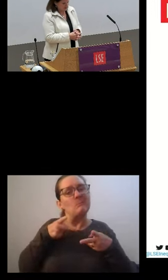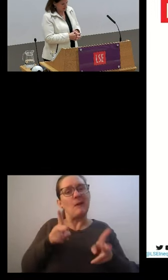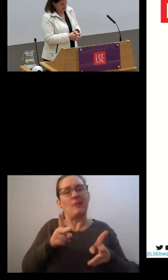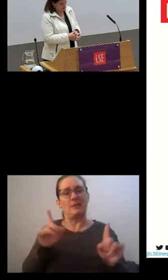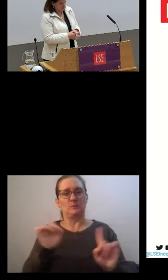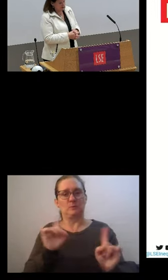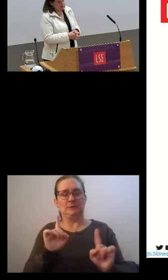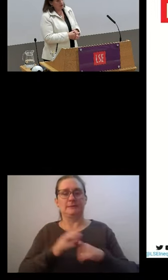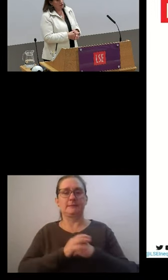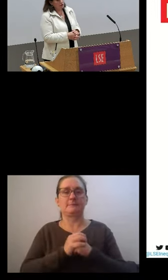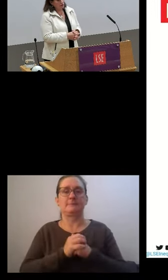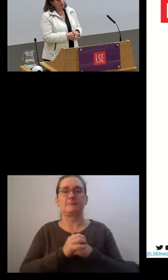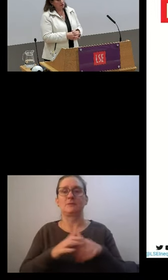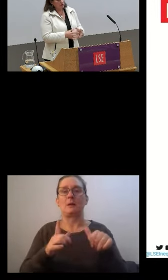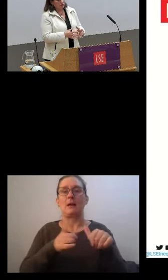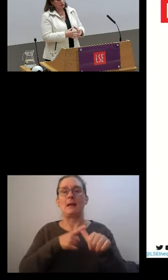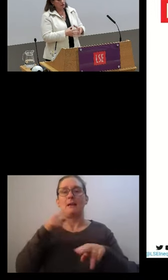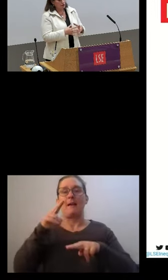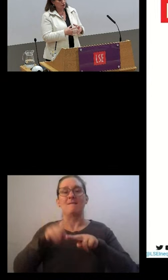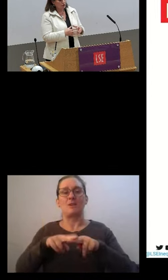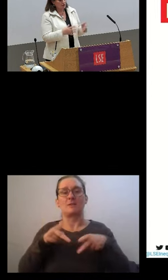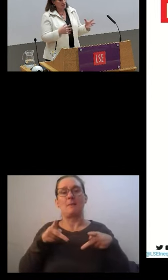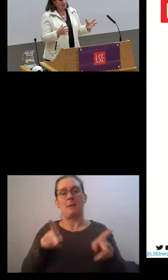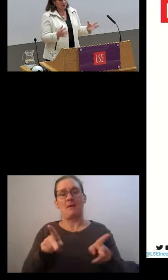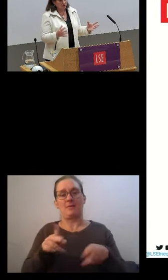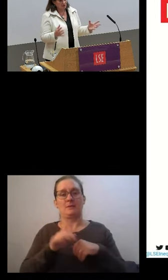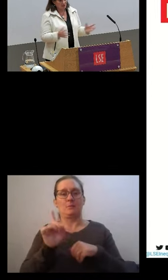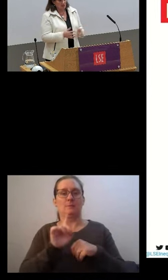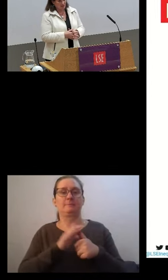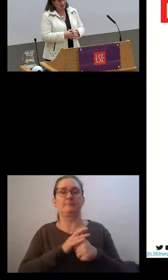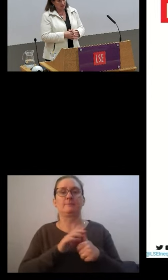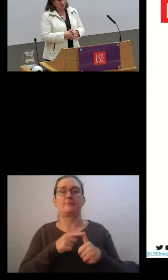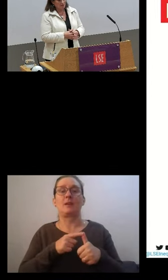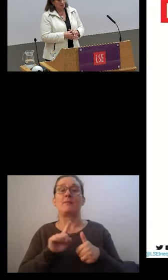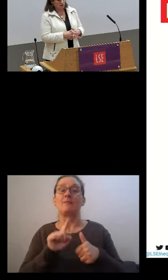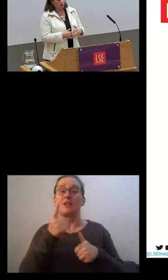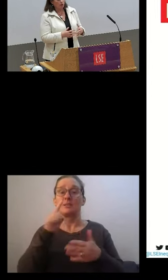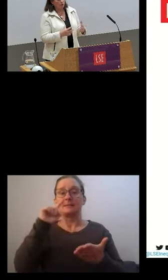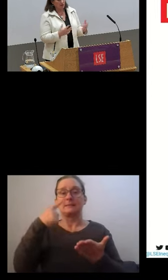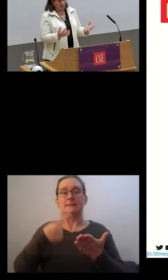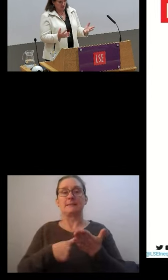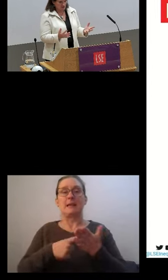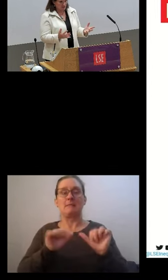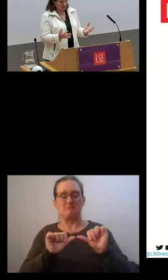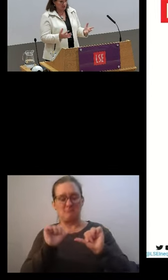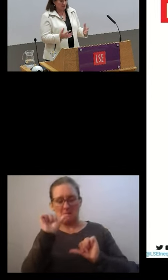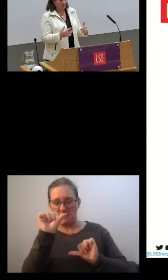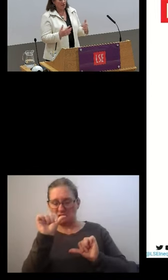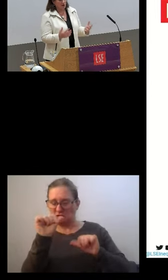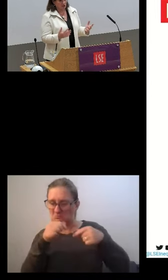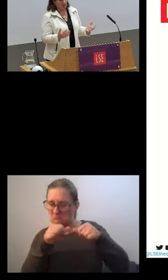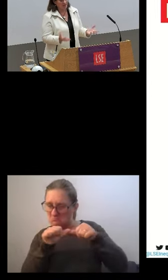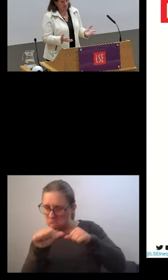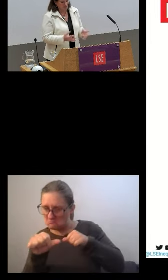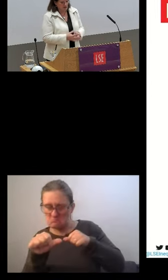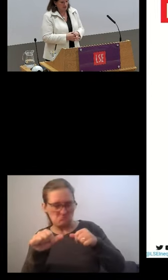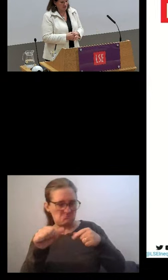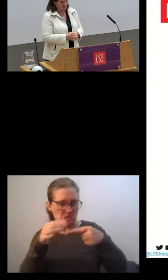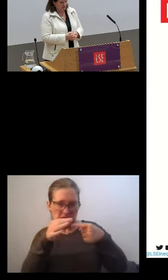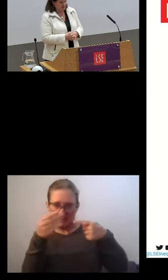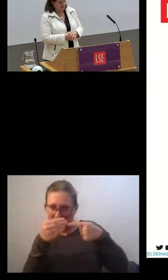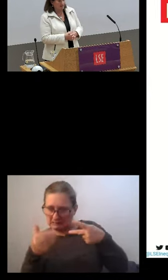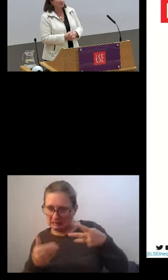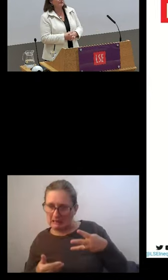Alkiah Foster method, the first thing you do is you choose the dimensions and indicators that you would like to measure and that you actually can